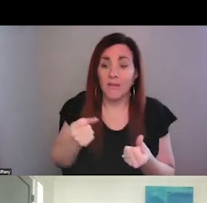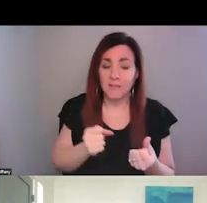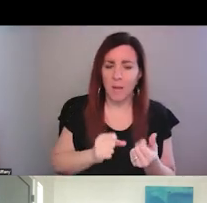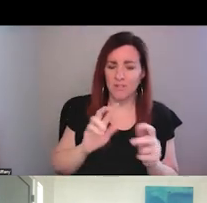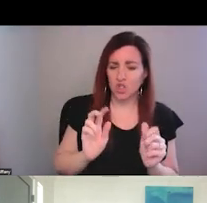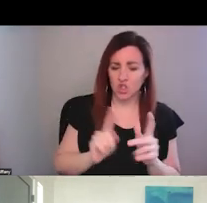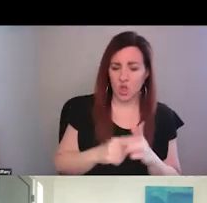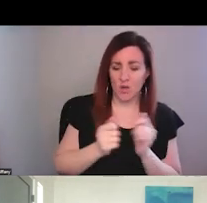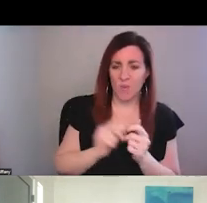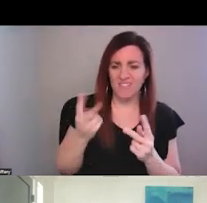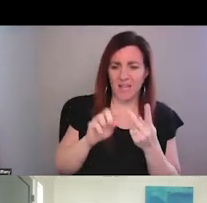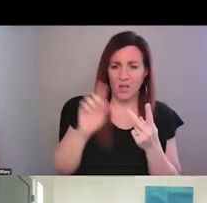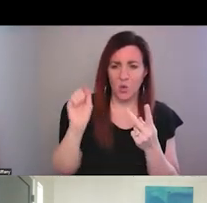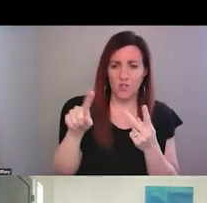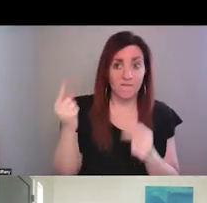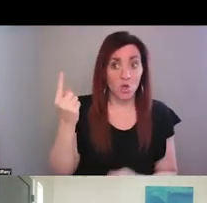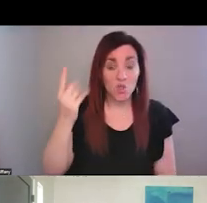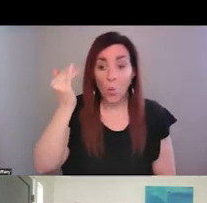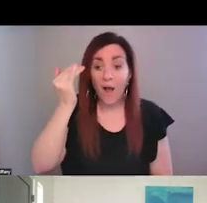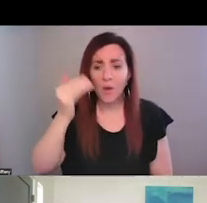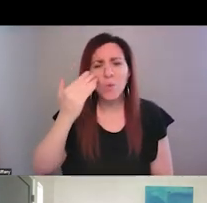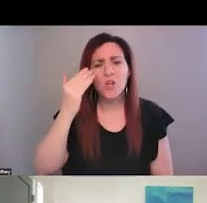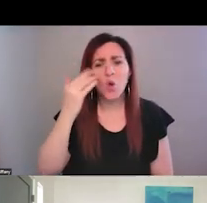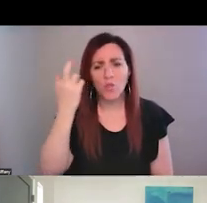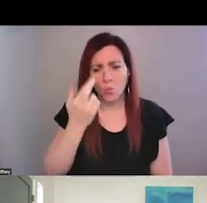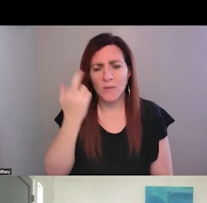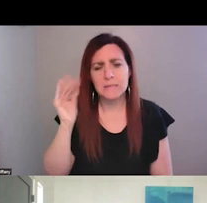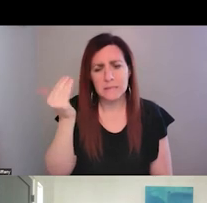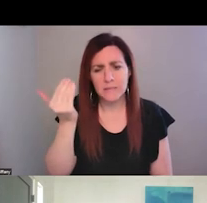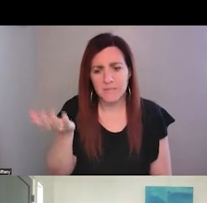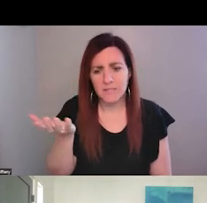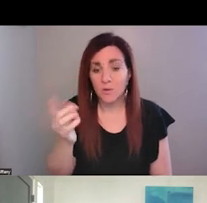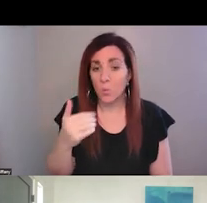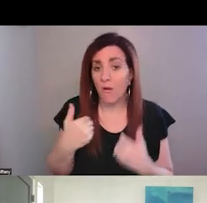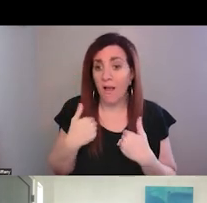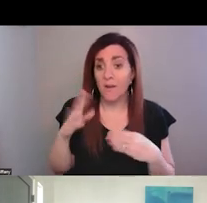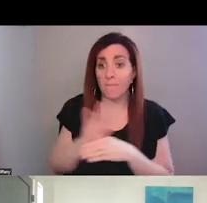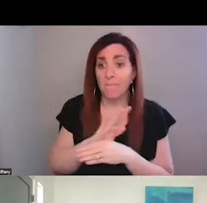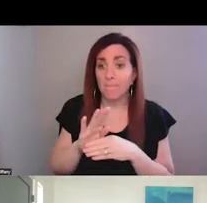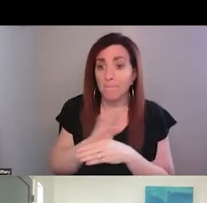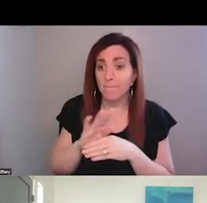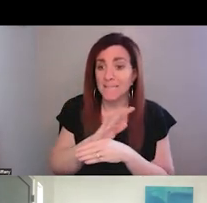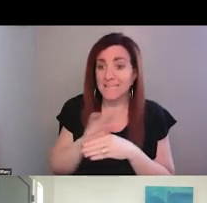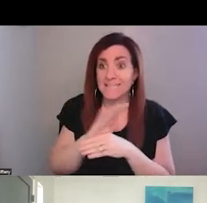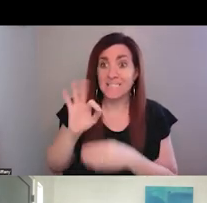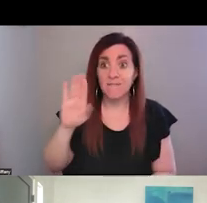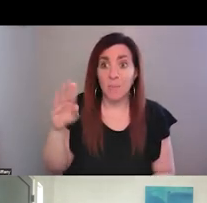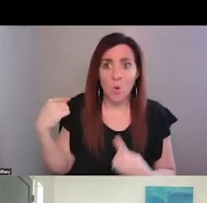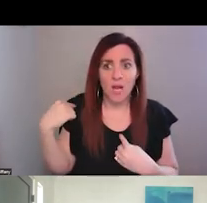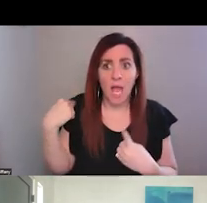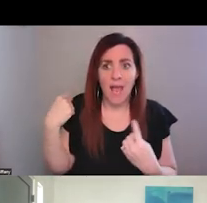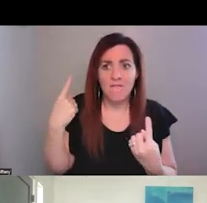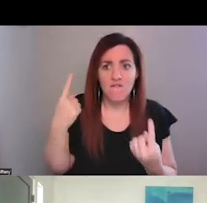because for whatever reason we know what the reason appears to be, we will have our busiest February ever in our ED.